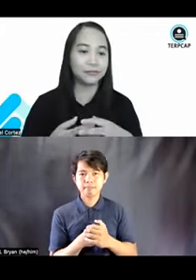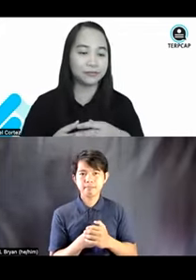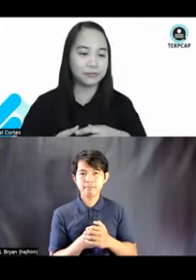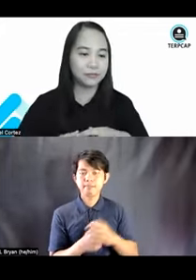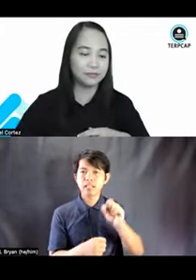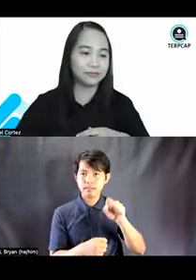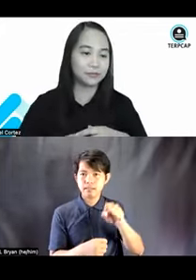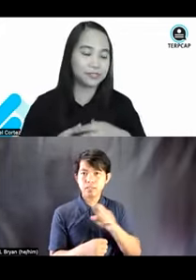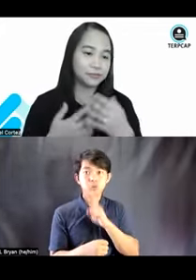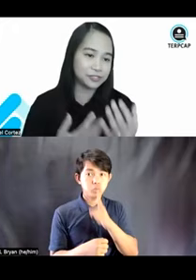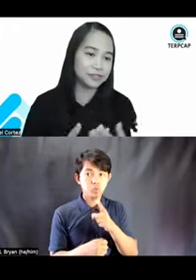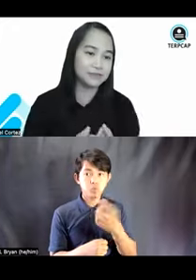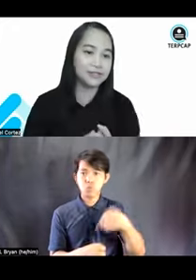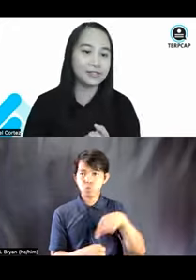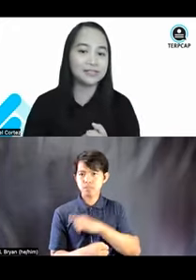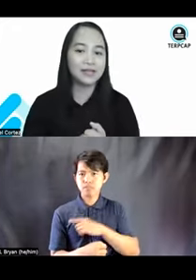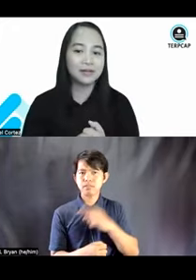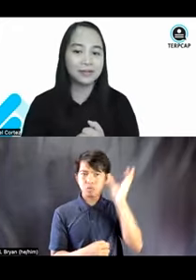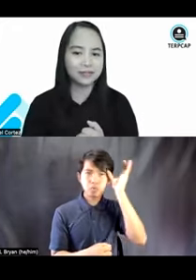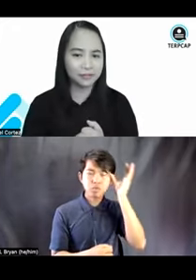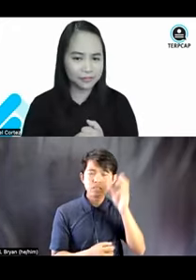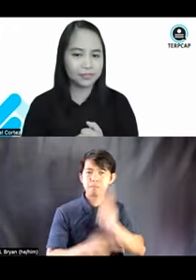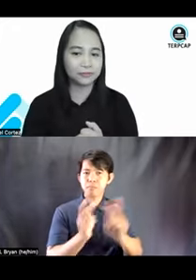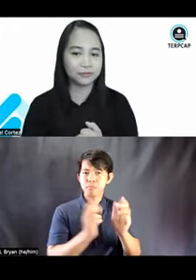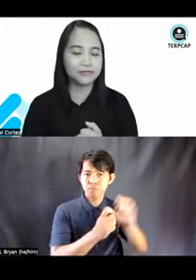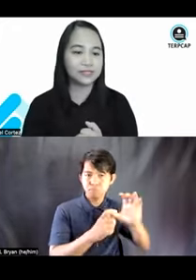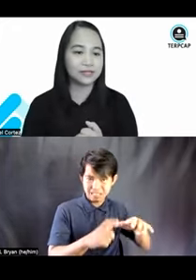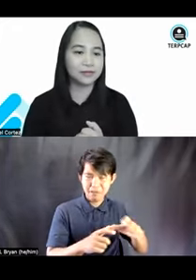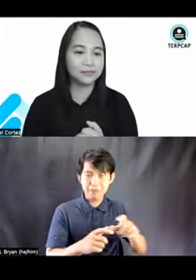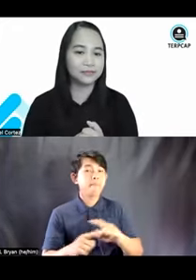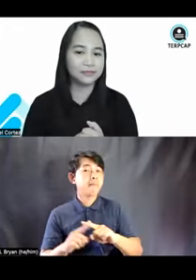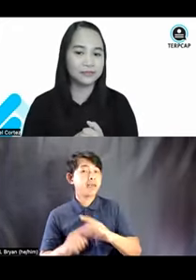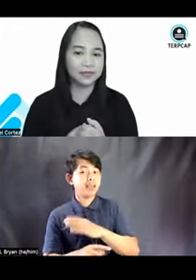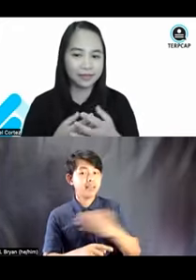mindful for, you know, towards persons with disabilities, but it also improves